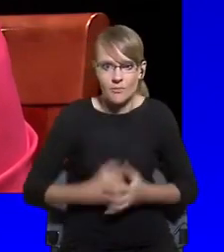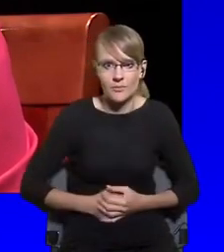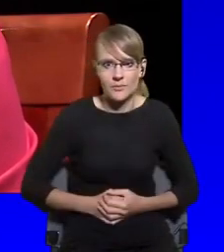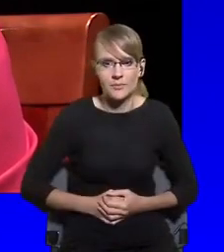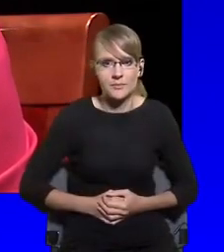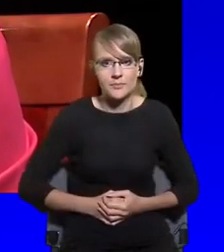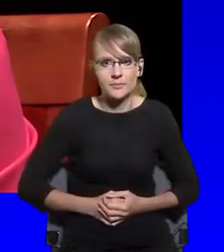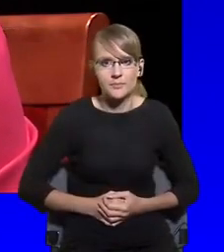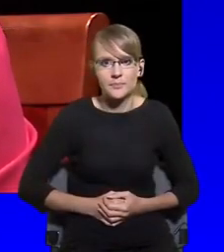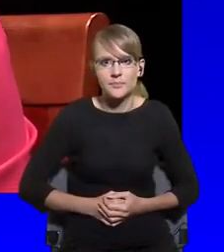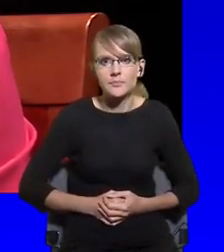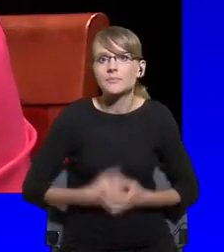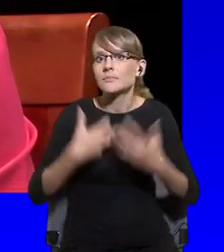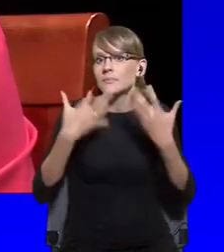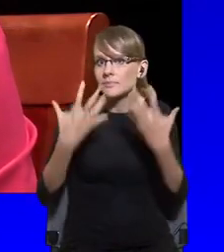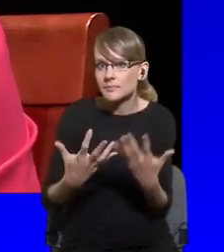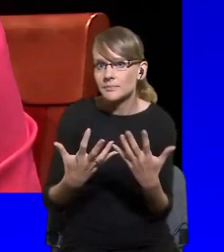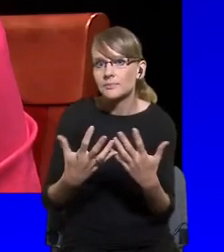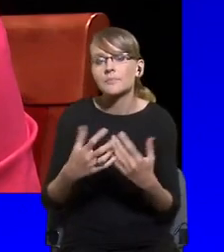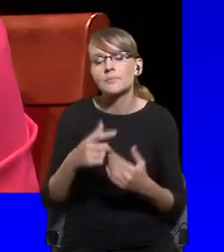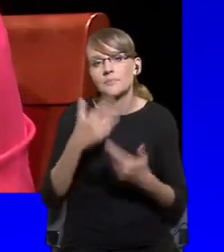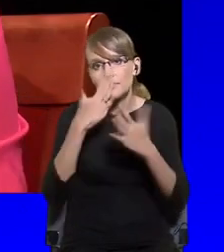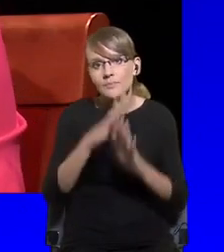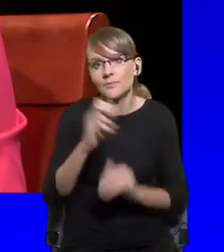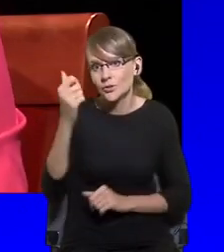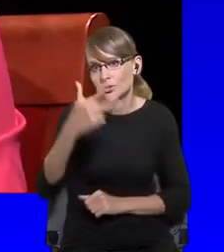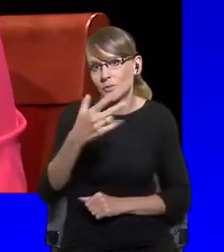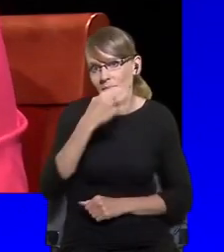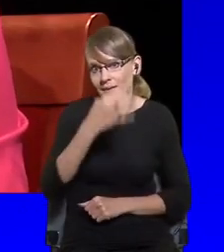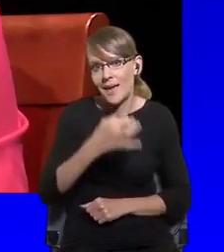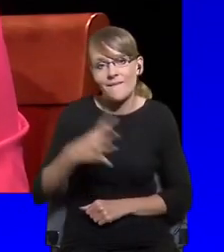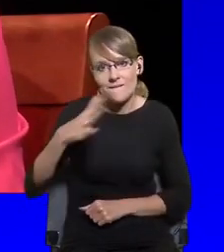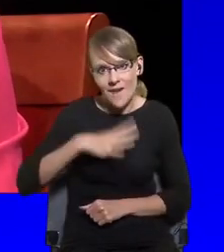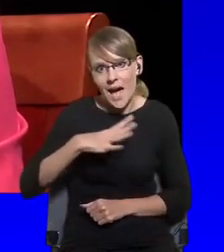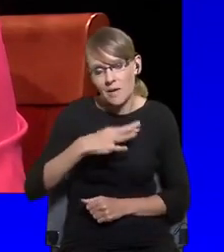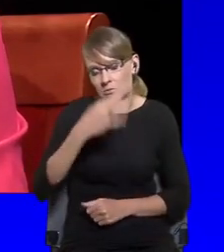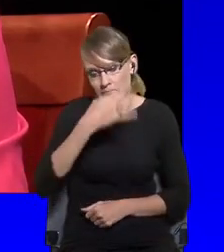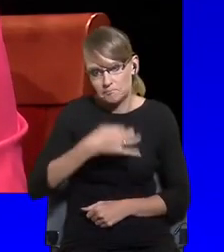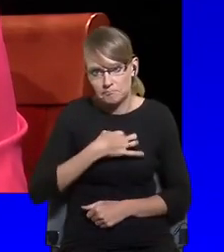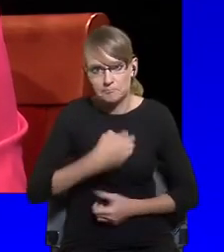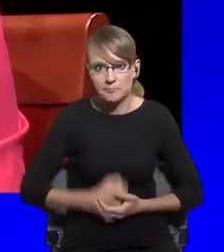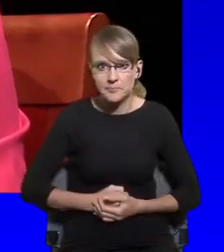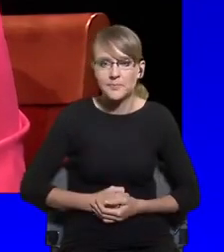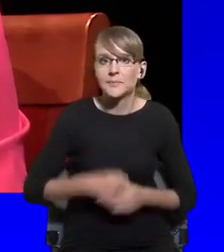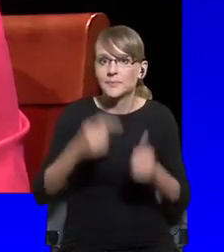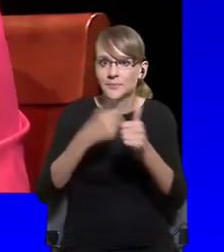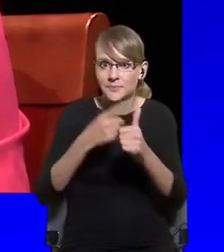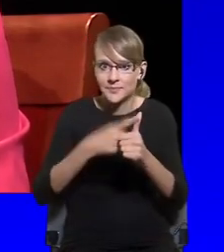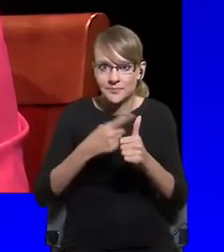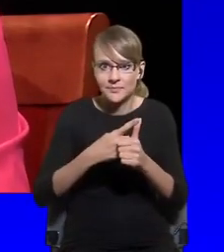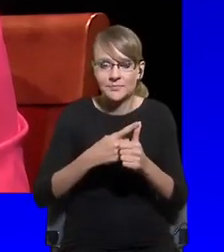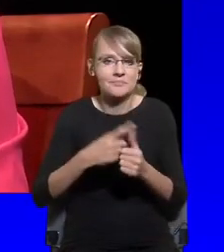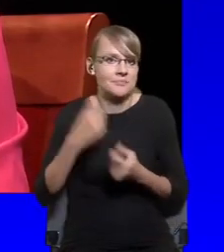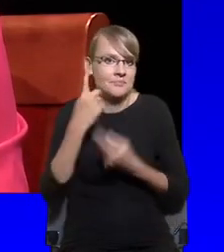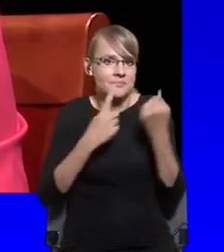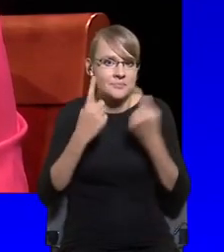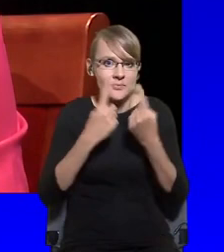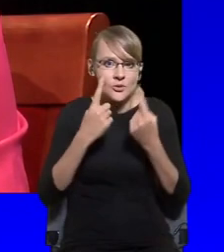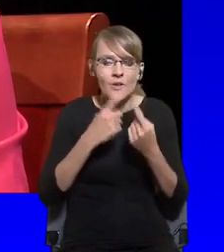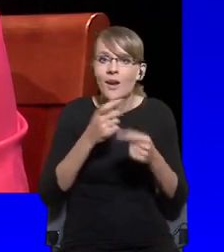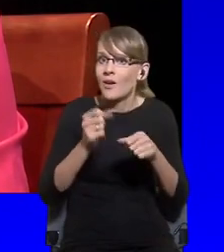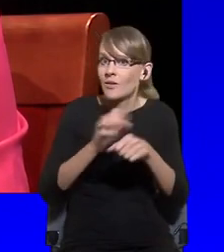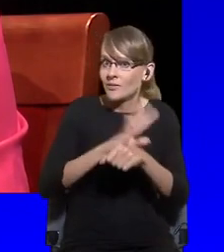possible questions. So firstly, I do believe that COVID is actually not something